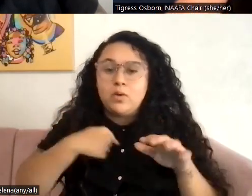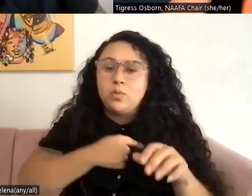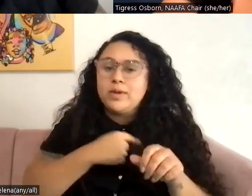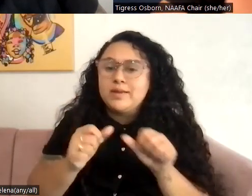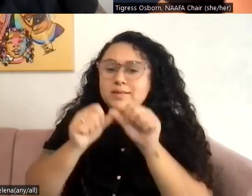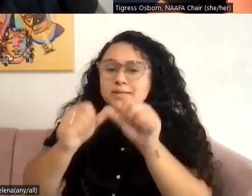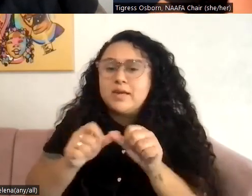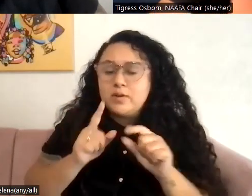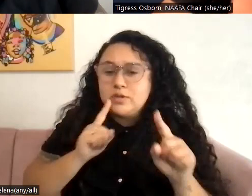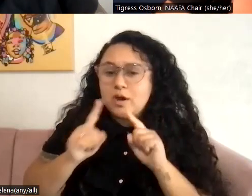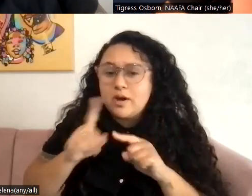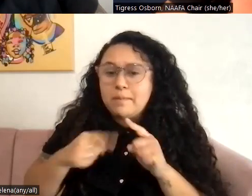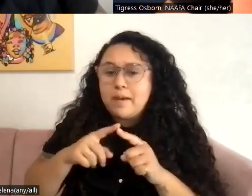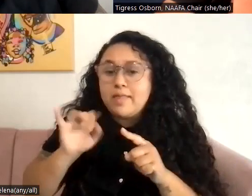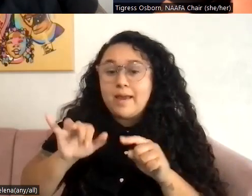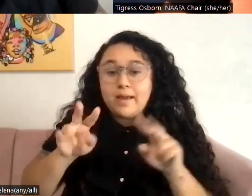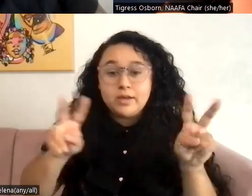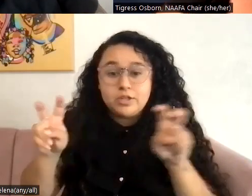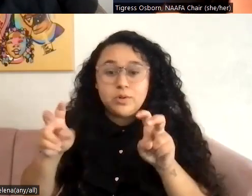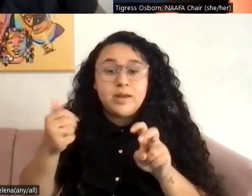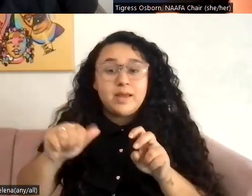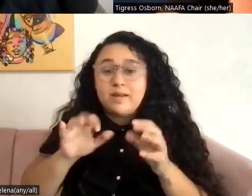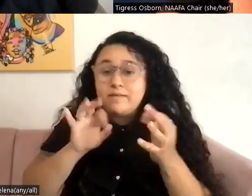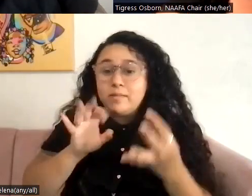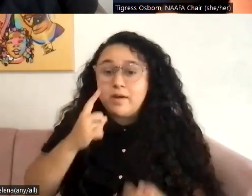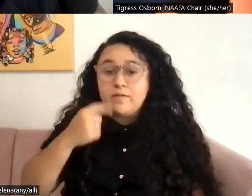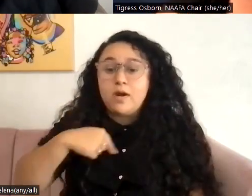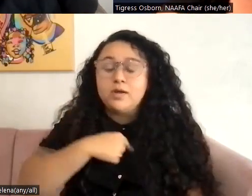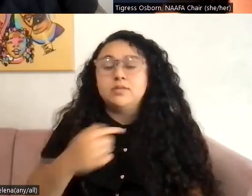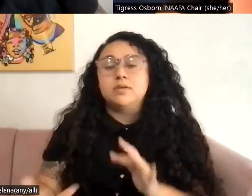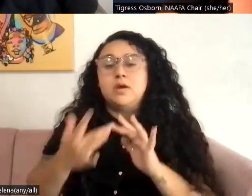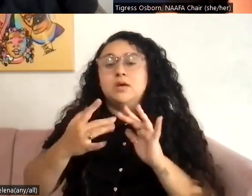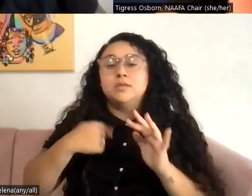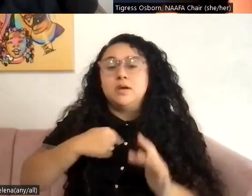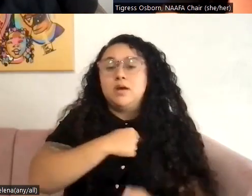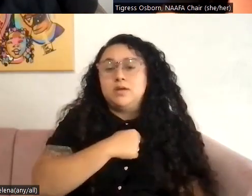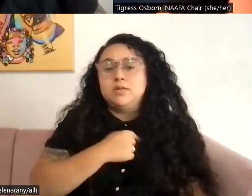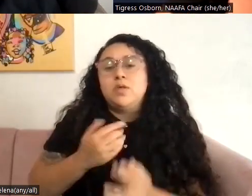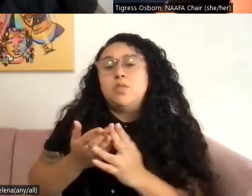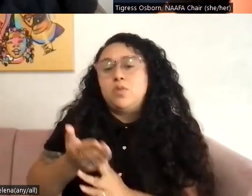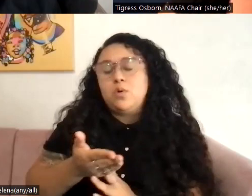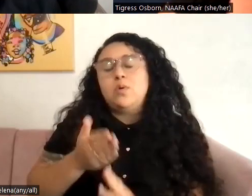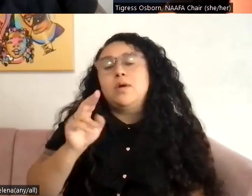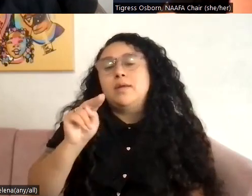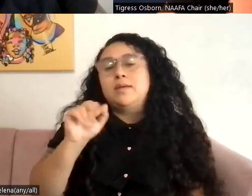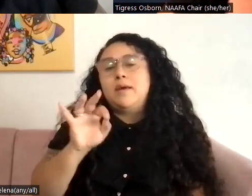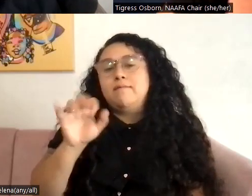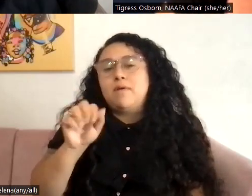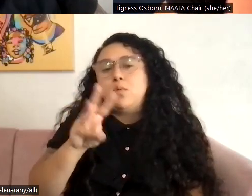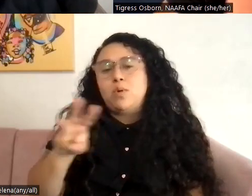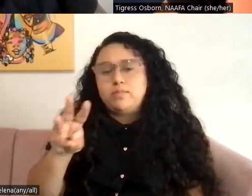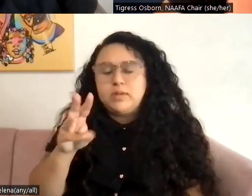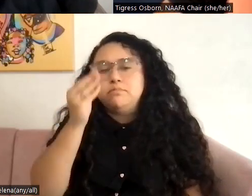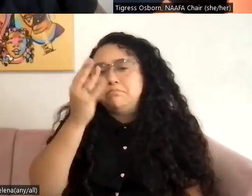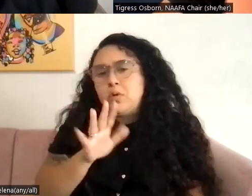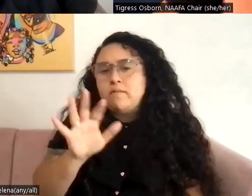dialogue around that issue. So if you have feedback for us about that, please reach out to us through our NAFA website and share your insights on that.